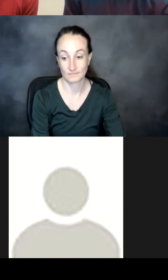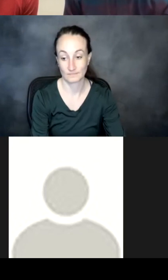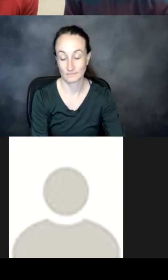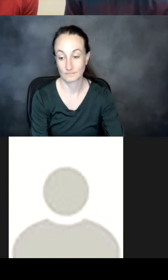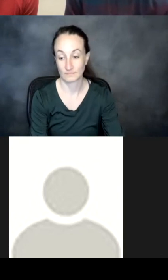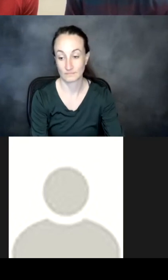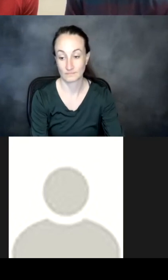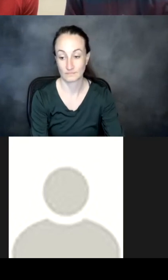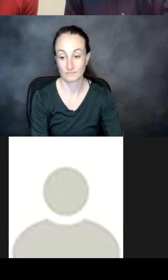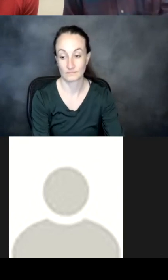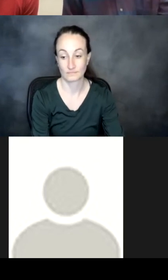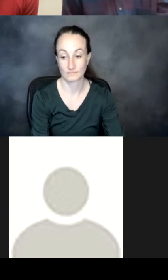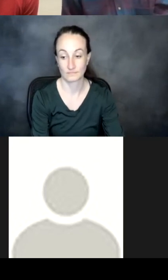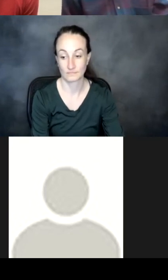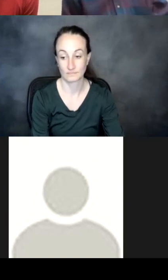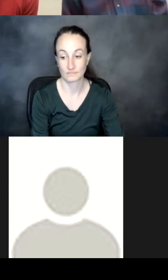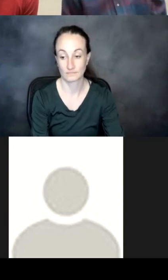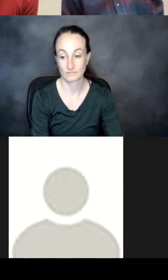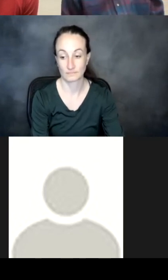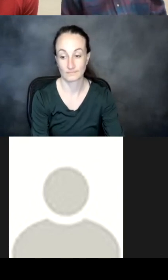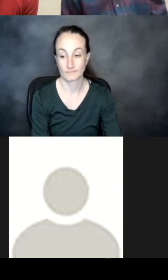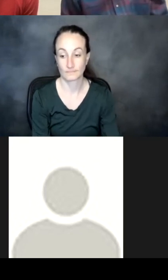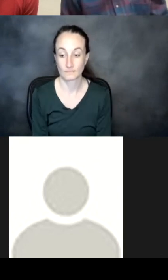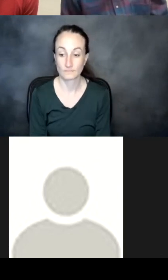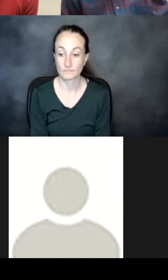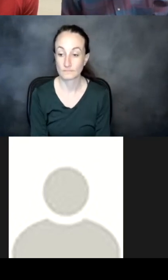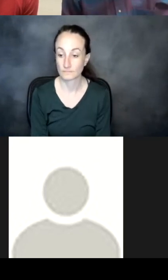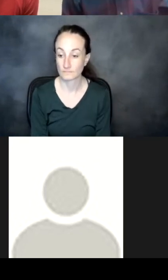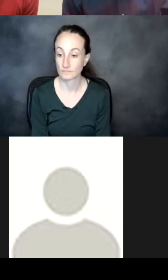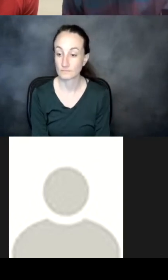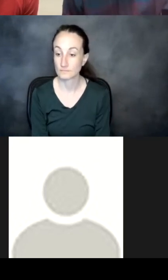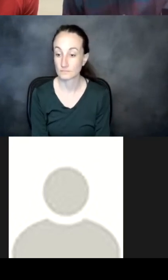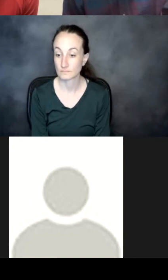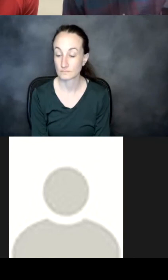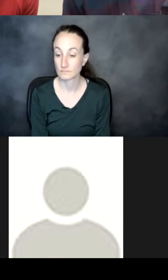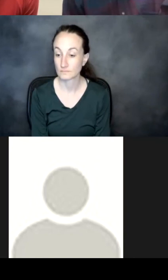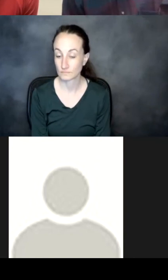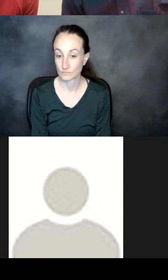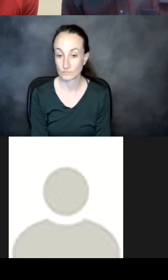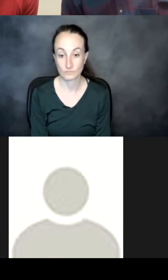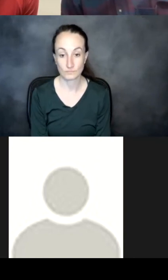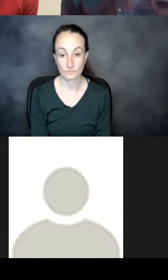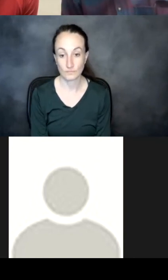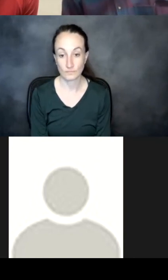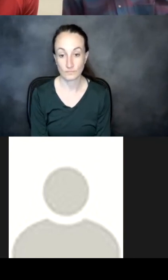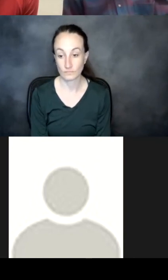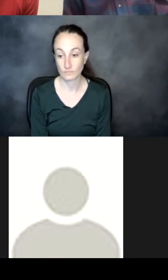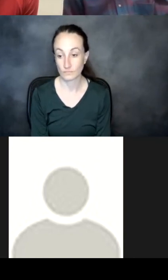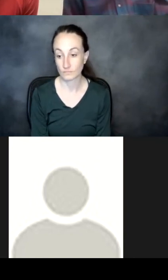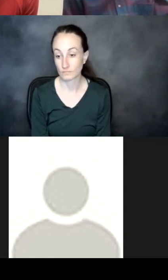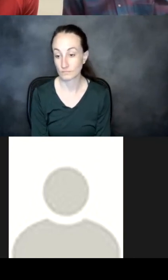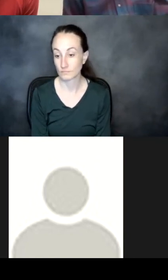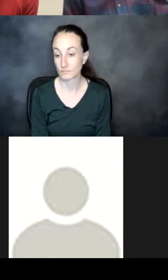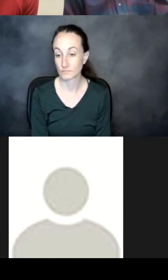functional response you're looking for do you just use the candidates with the best uh score screen for uh